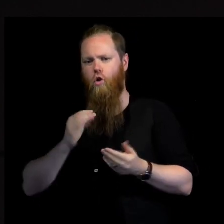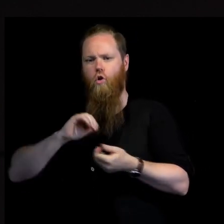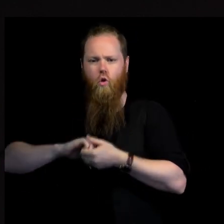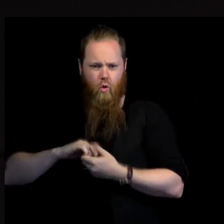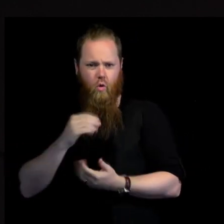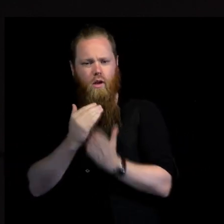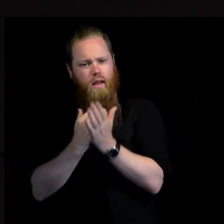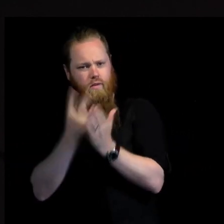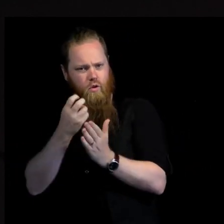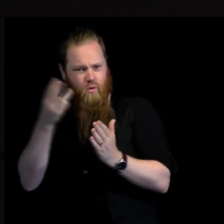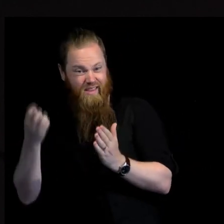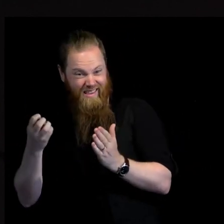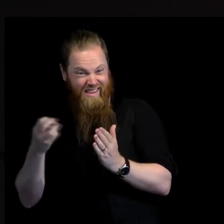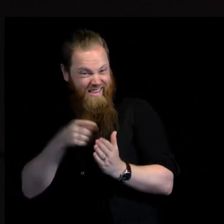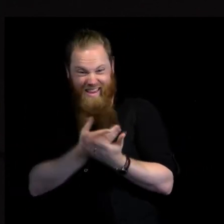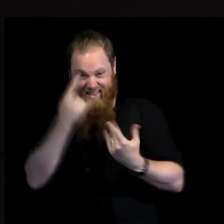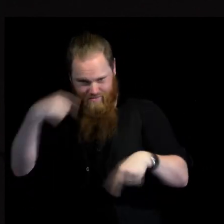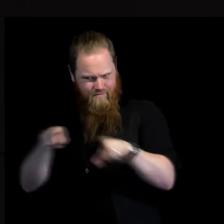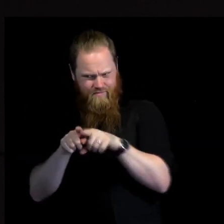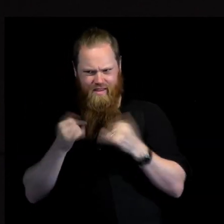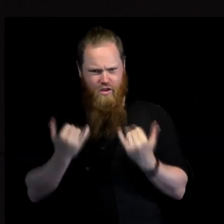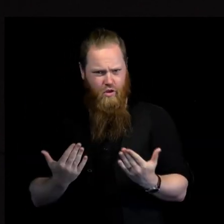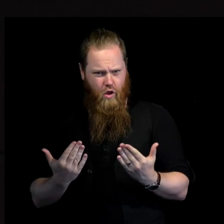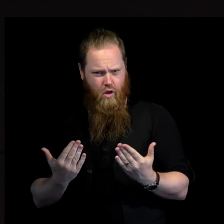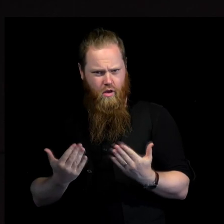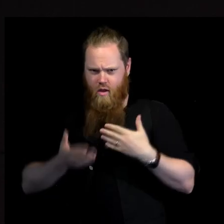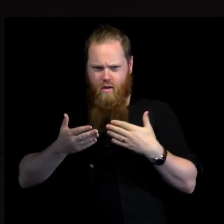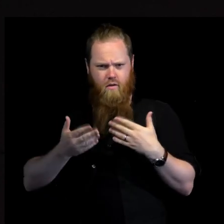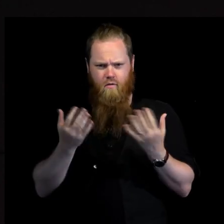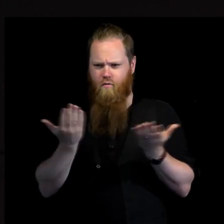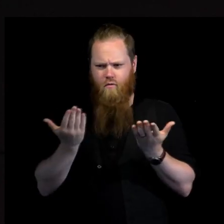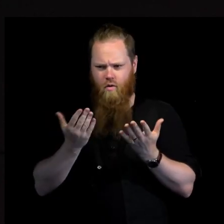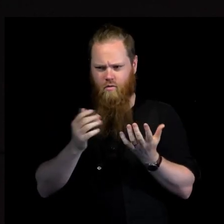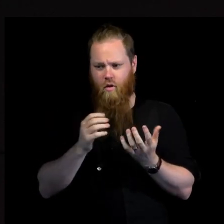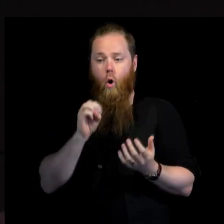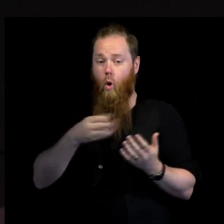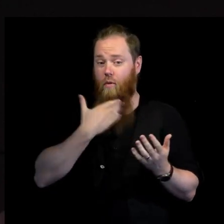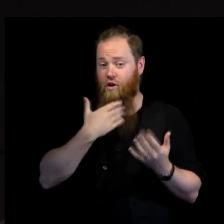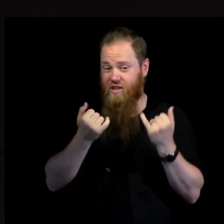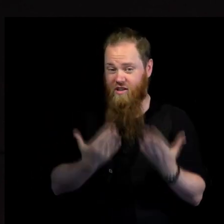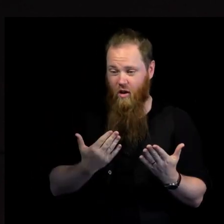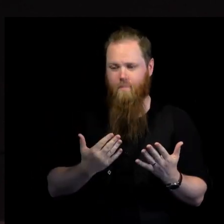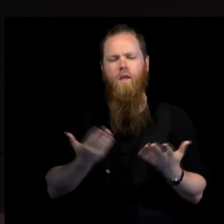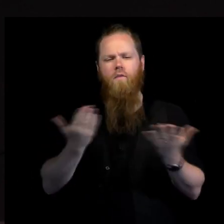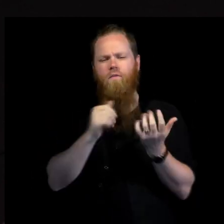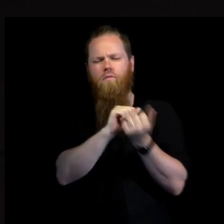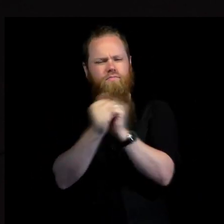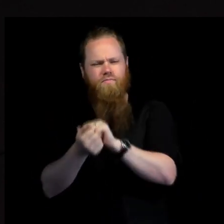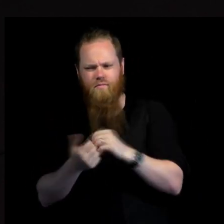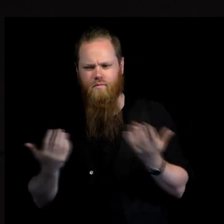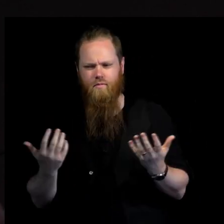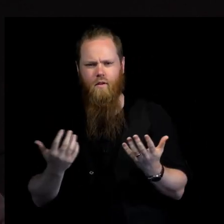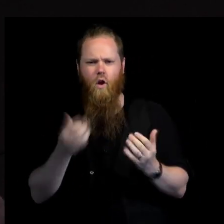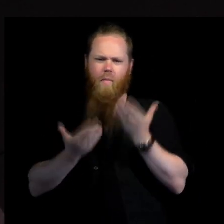would probably not pass either. So what has shifted? Why were we able to do this some three, four, five years ago and have a process